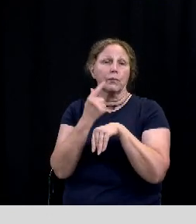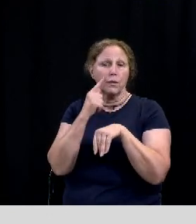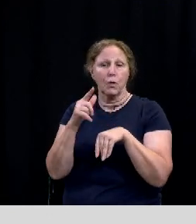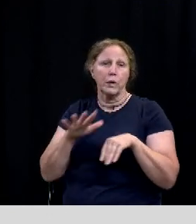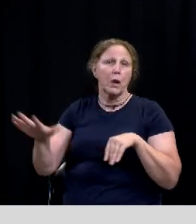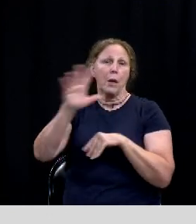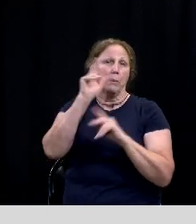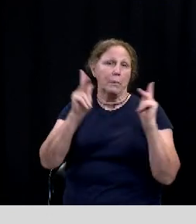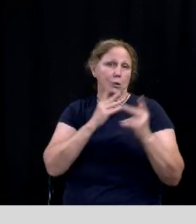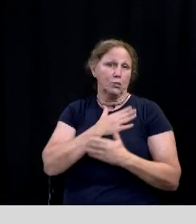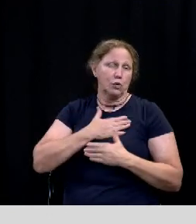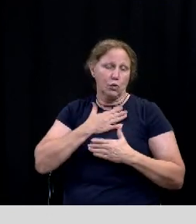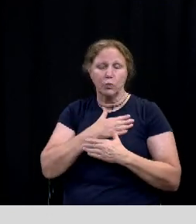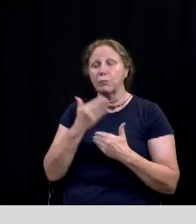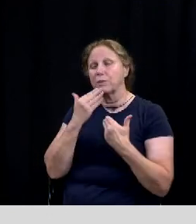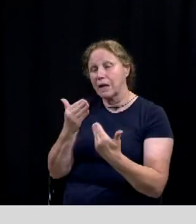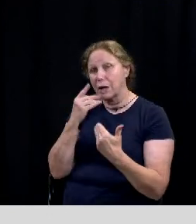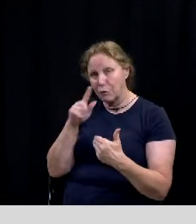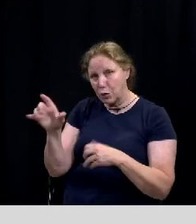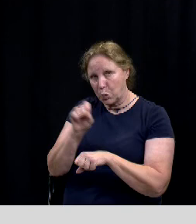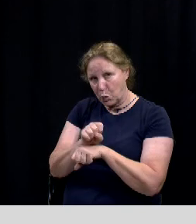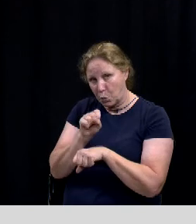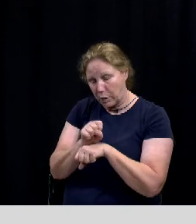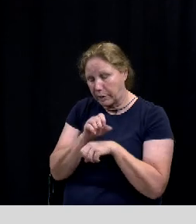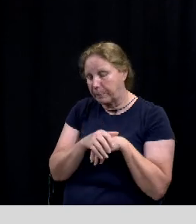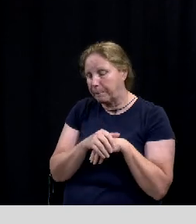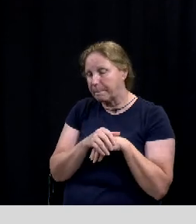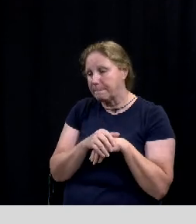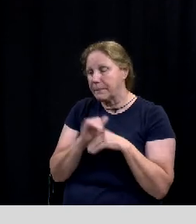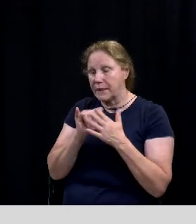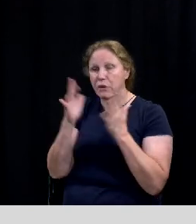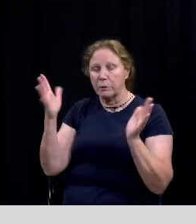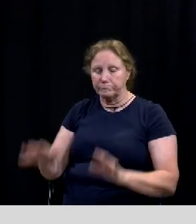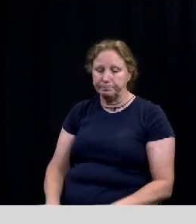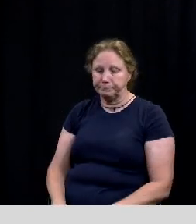citizens um so thank you for all your work in that and that's all